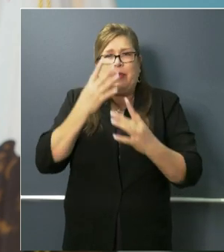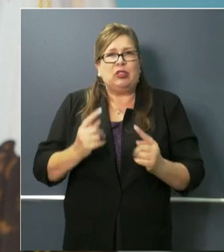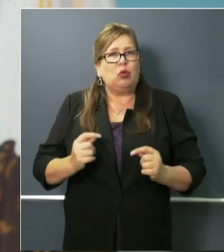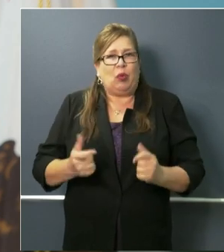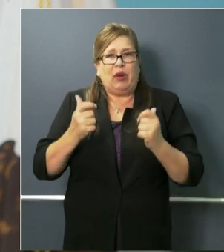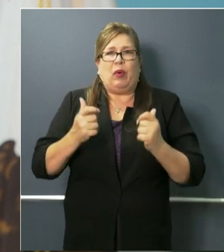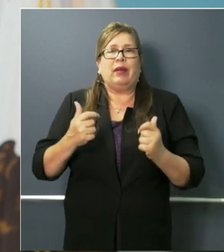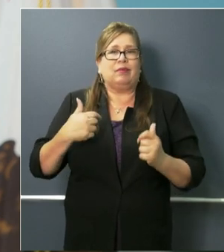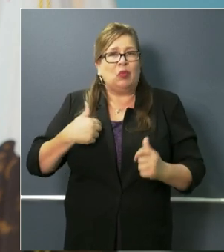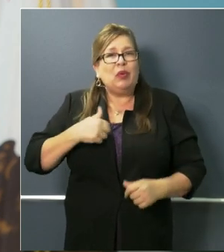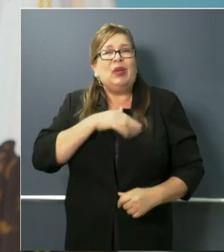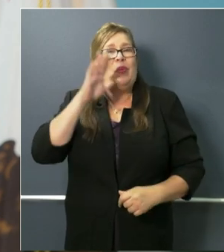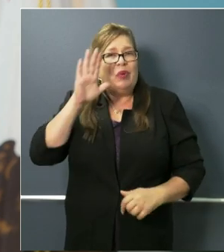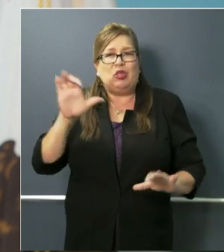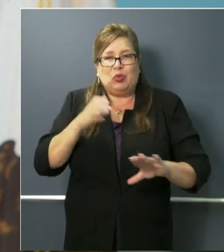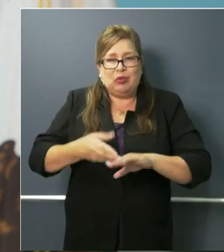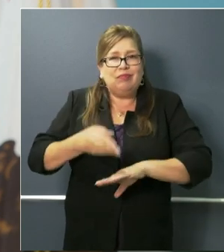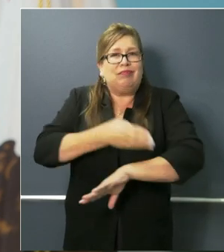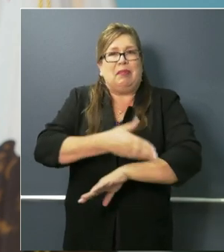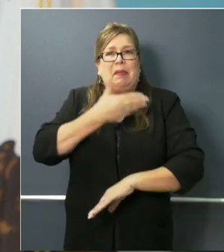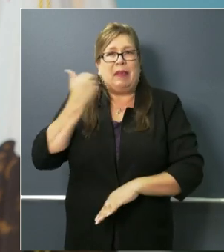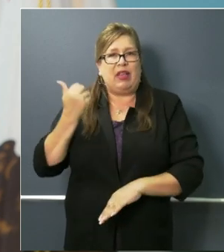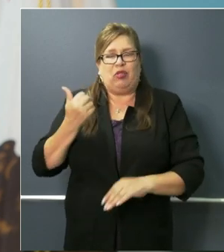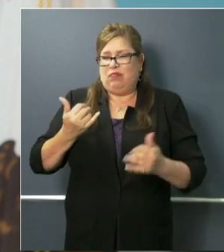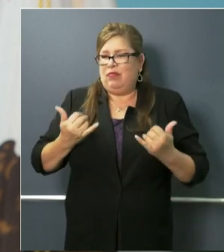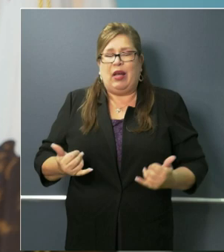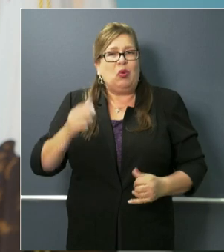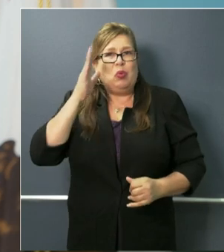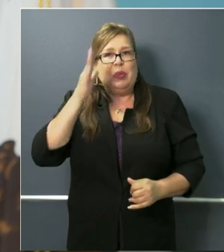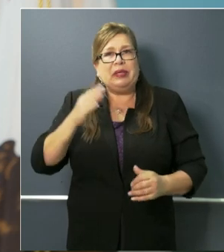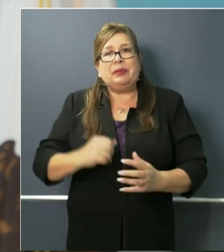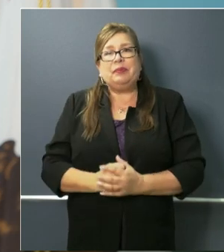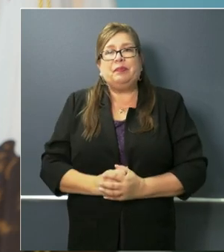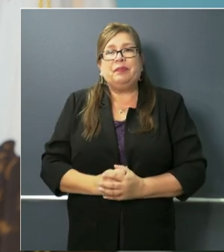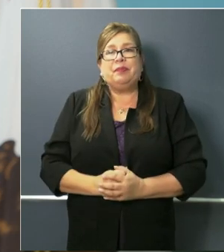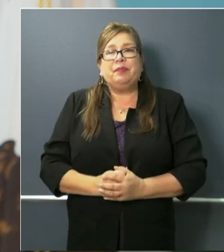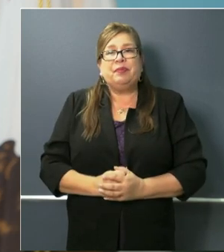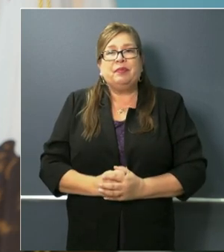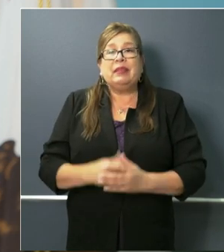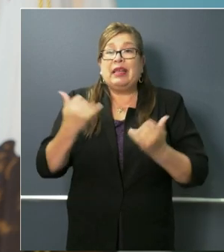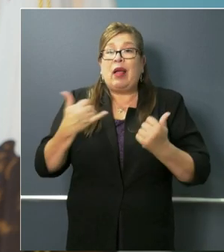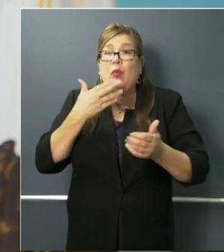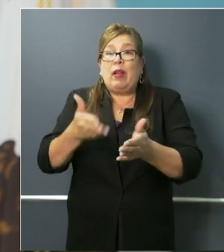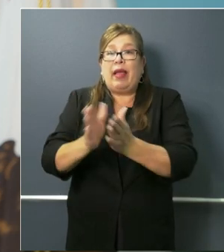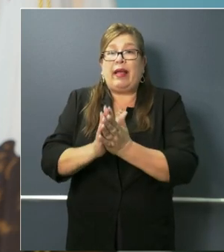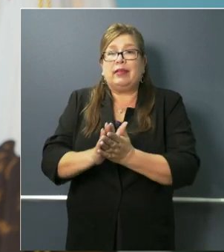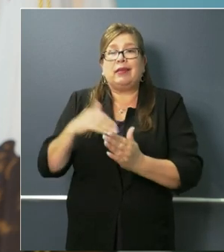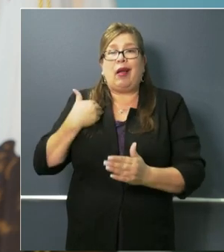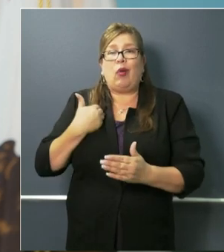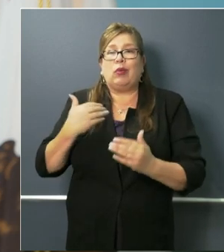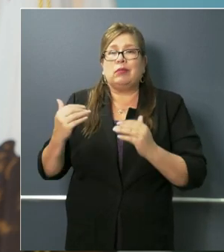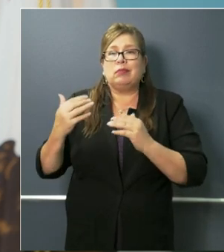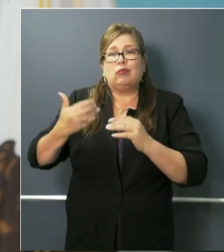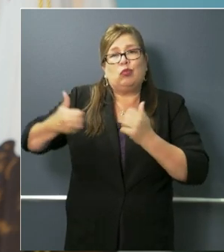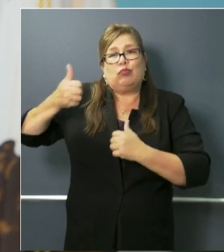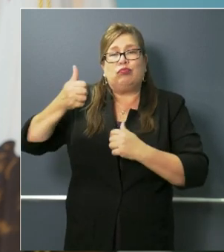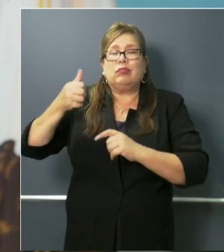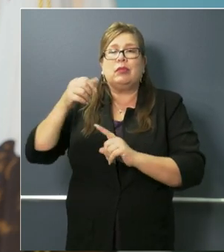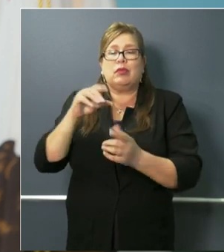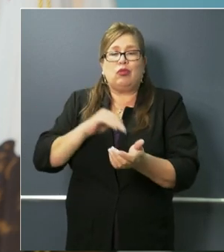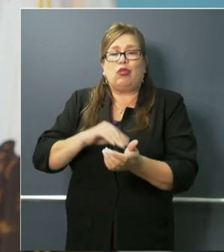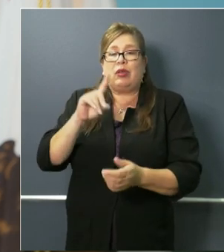that as we try to meet this moment. I want to ask our co-chair, Dr. Dean, to come up, talk a little bit more,